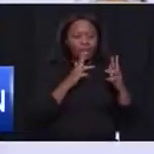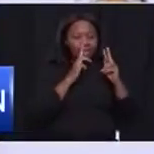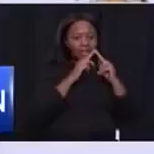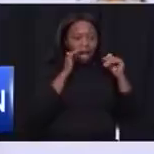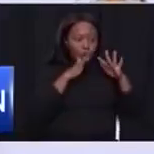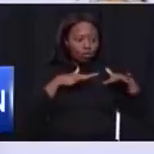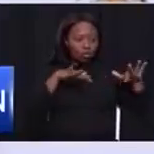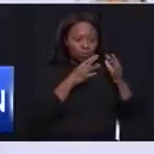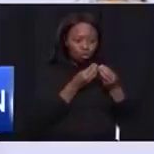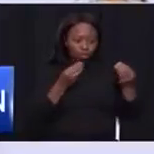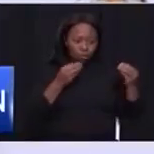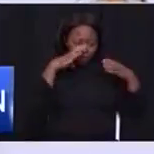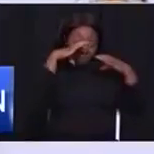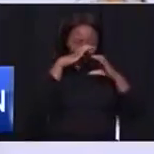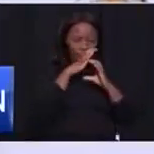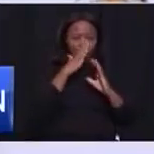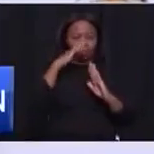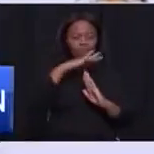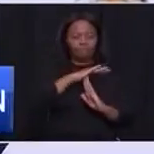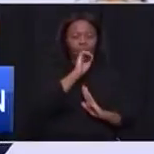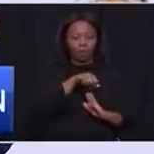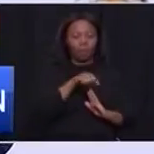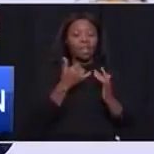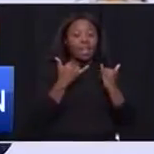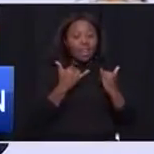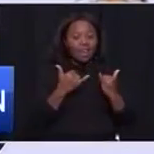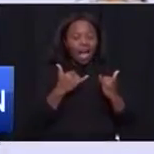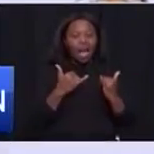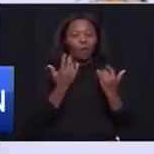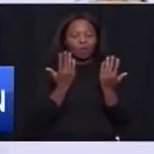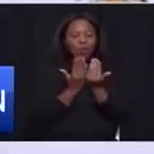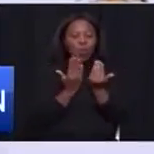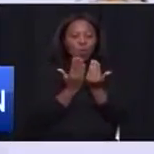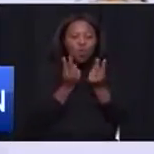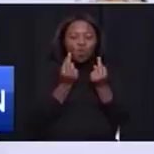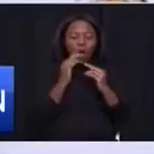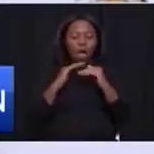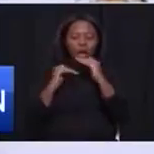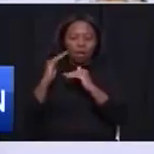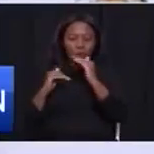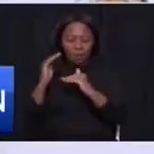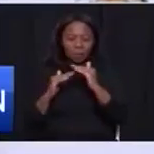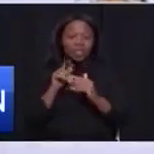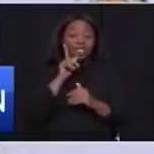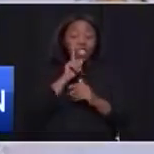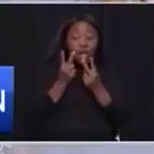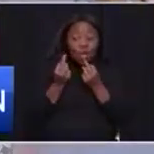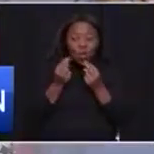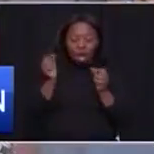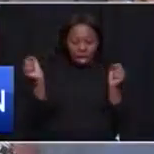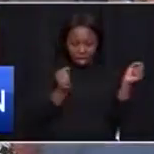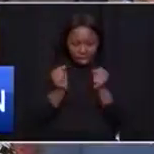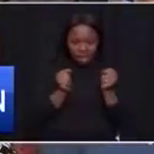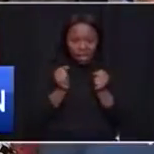children. We have built new schools, employed more teachers and rolled out ICT